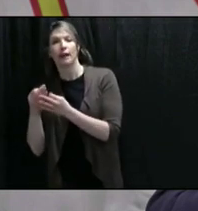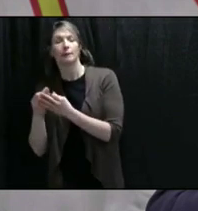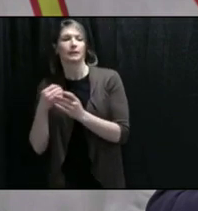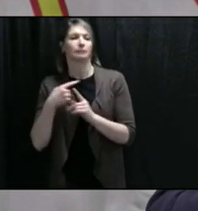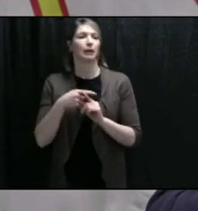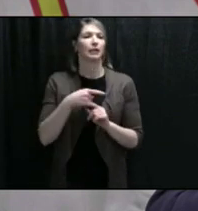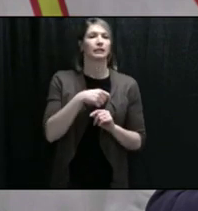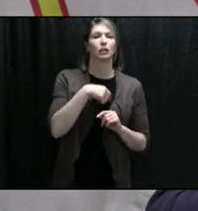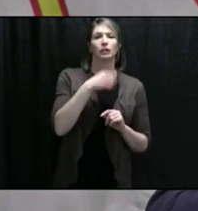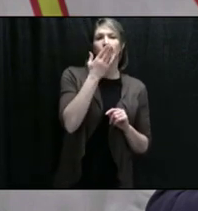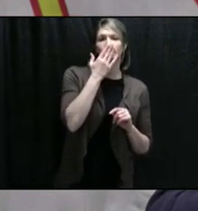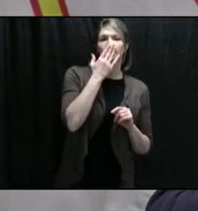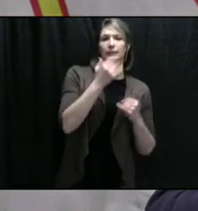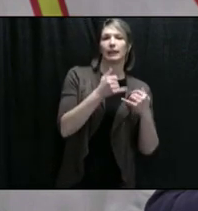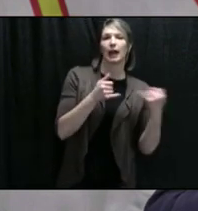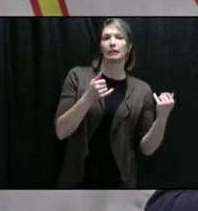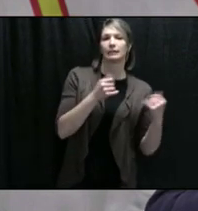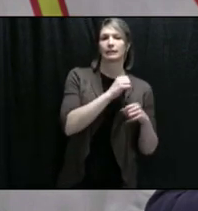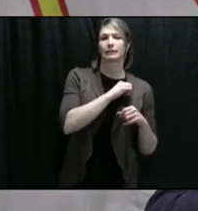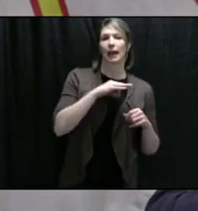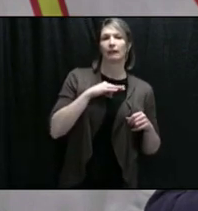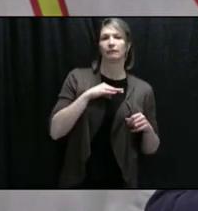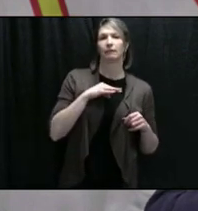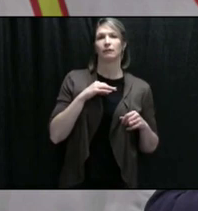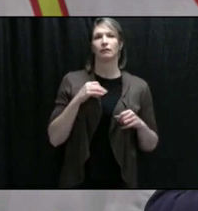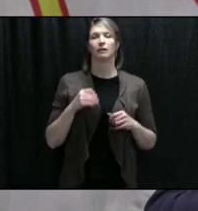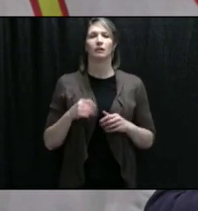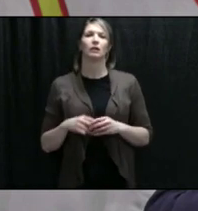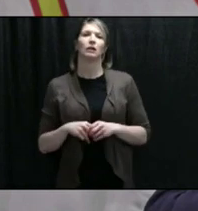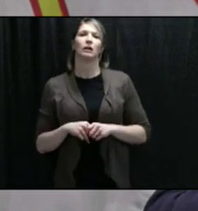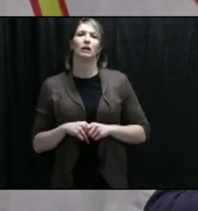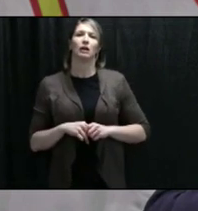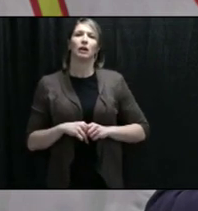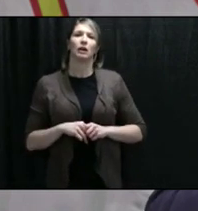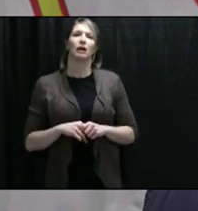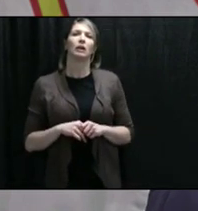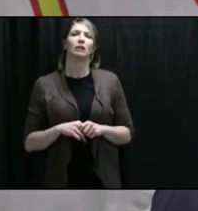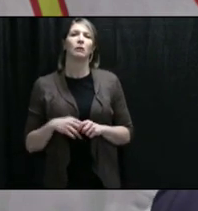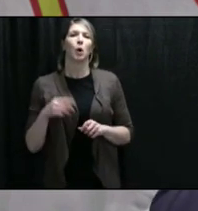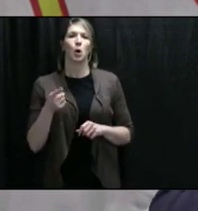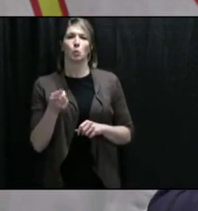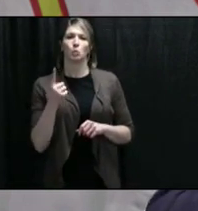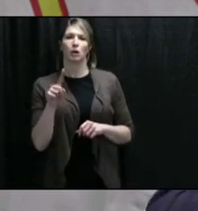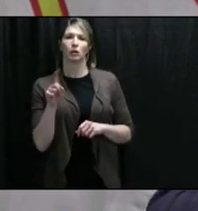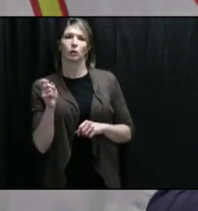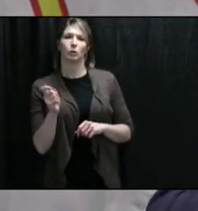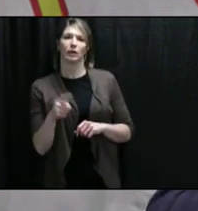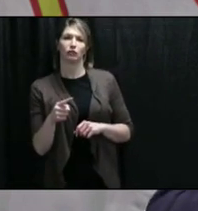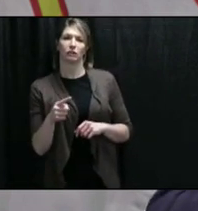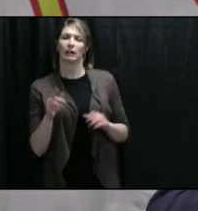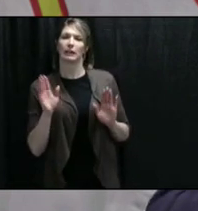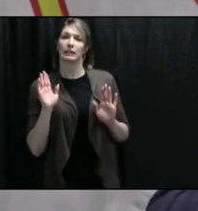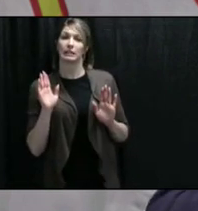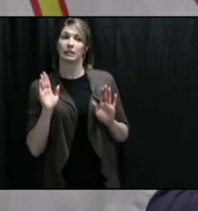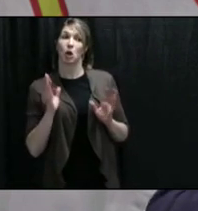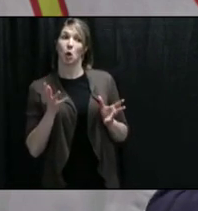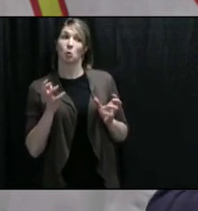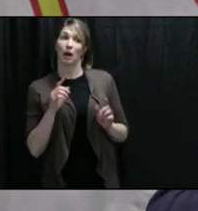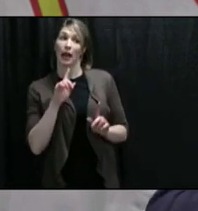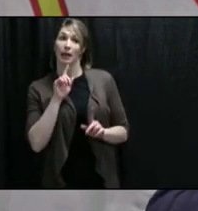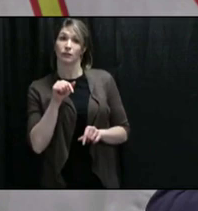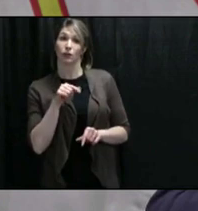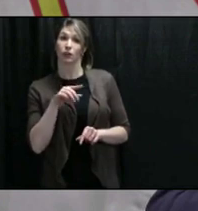What about those who don't have kids? That was the second question. You only had time for one question, but, Premier, if you want to answer this, you can.